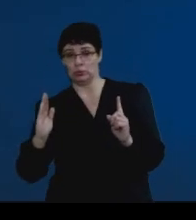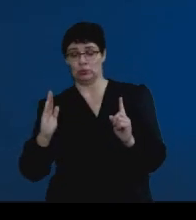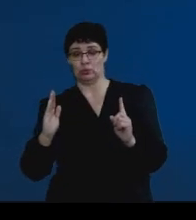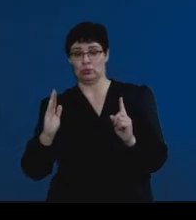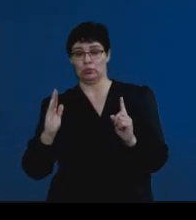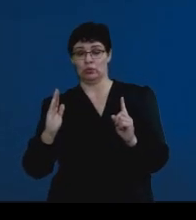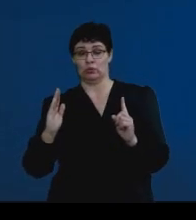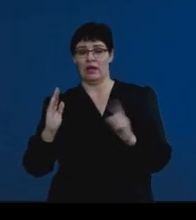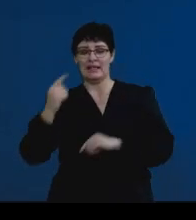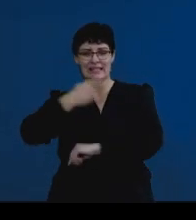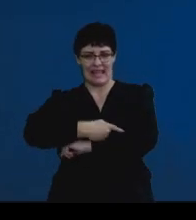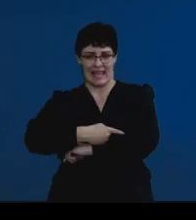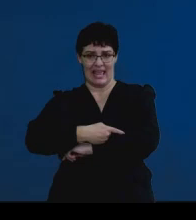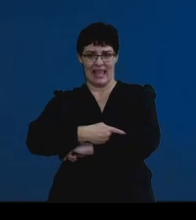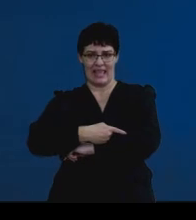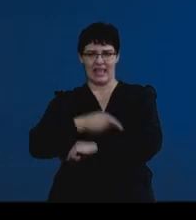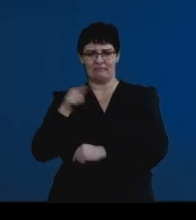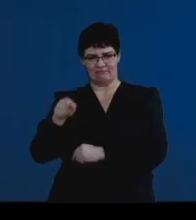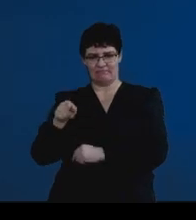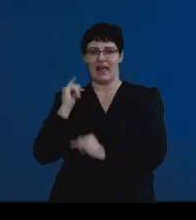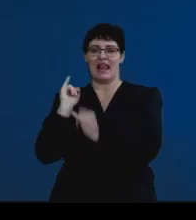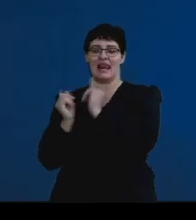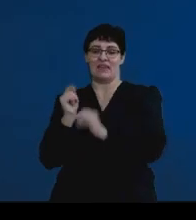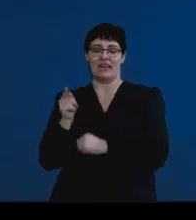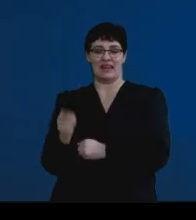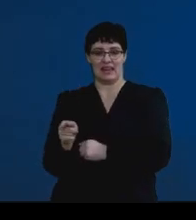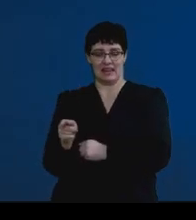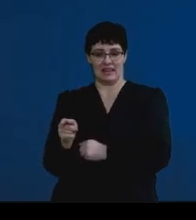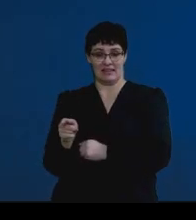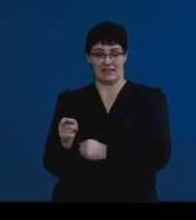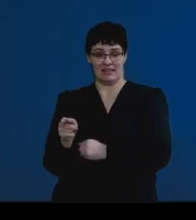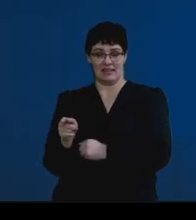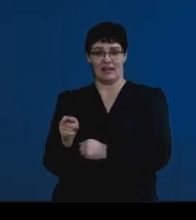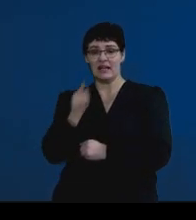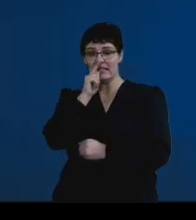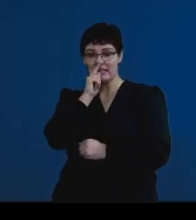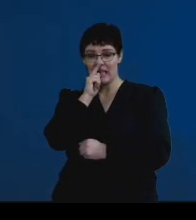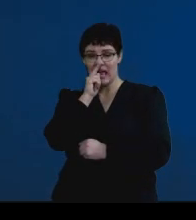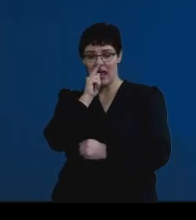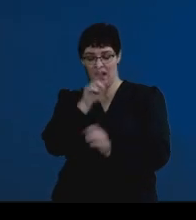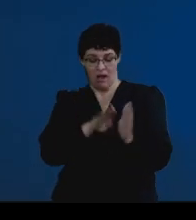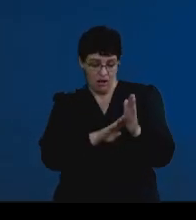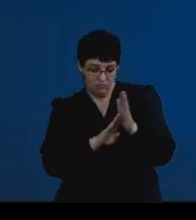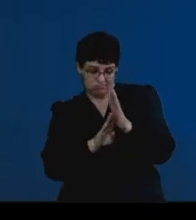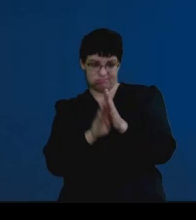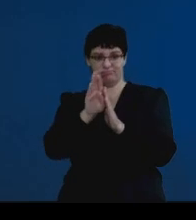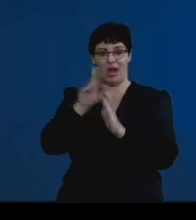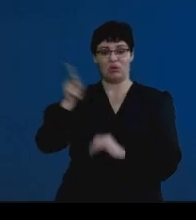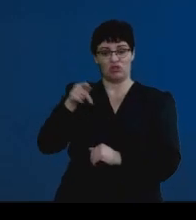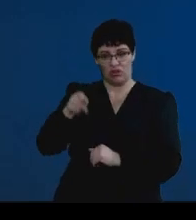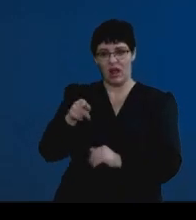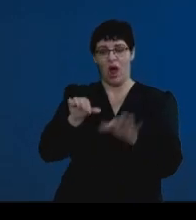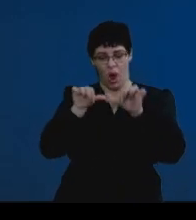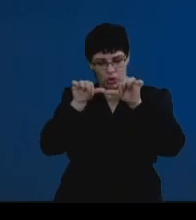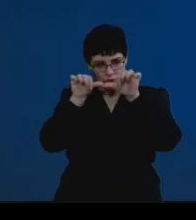in this case, day 11. And we see that increase in progesterone will continue and